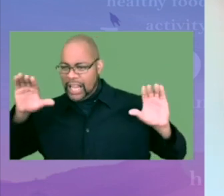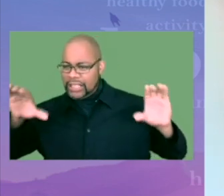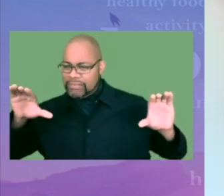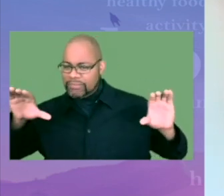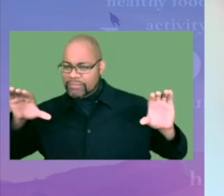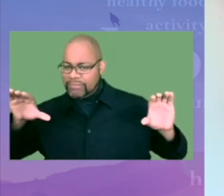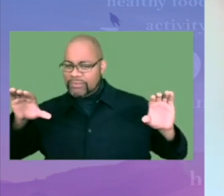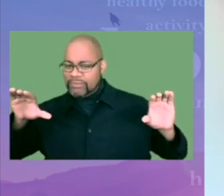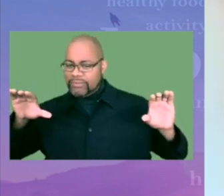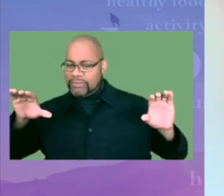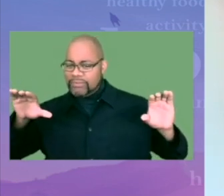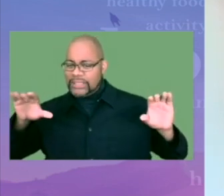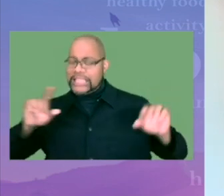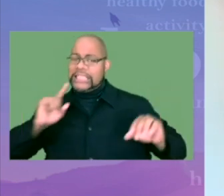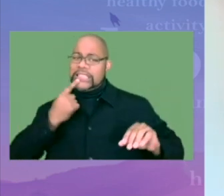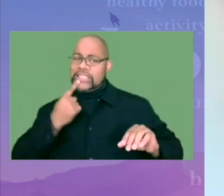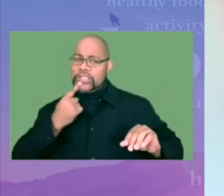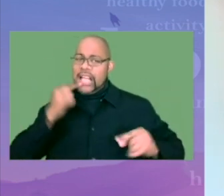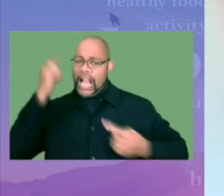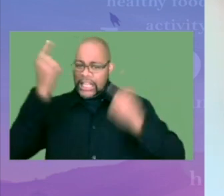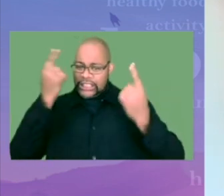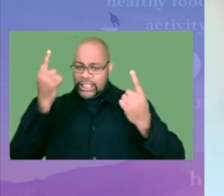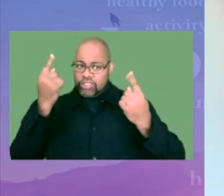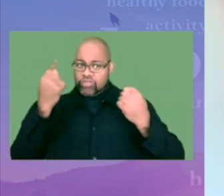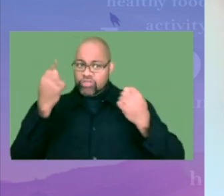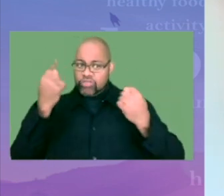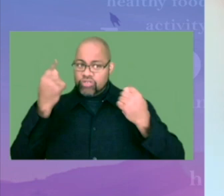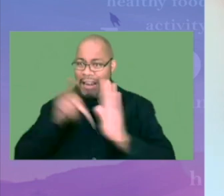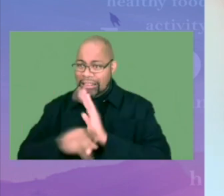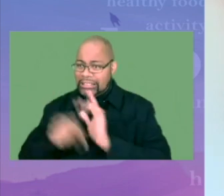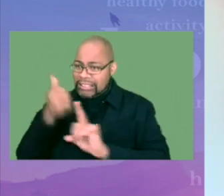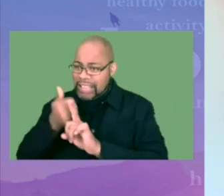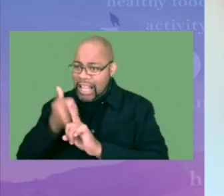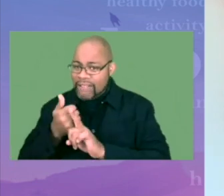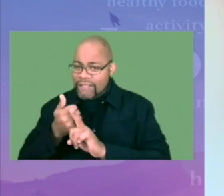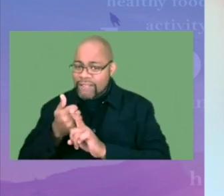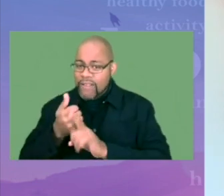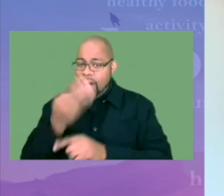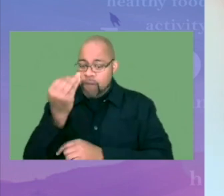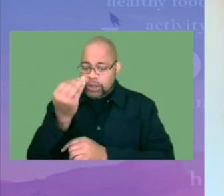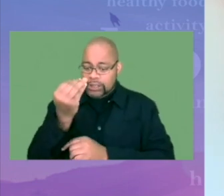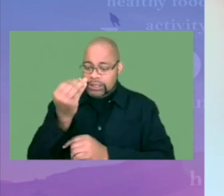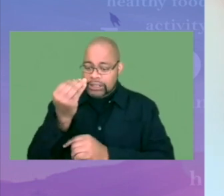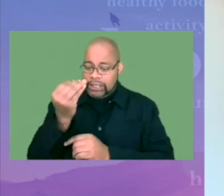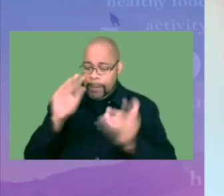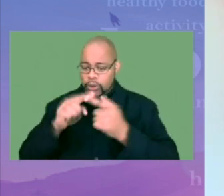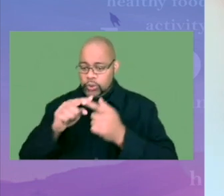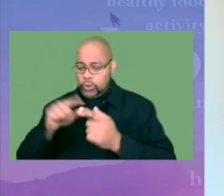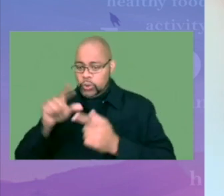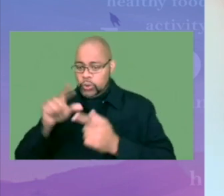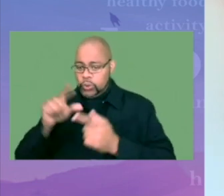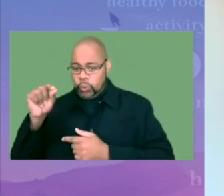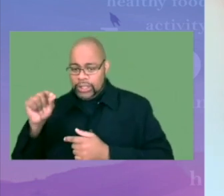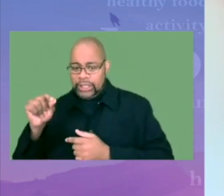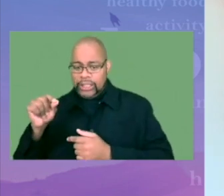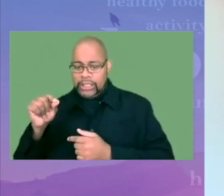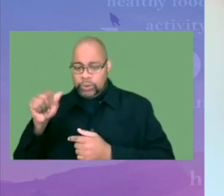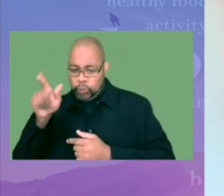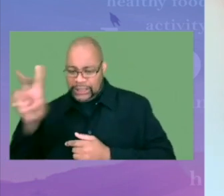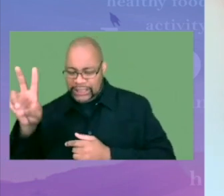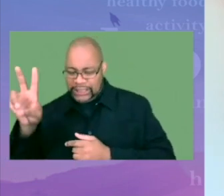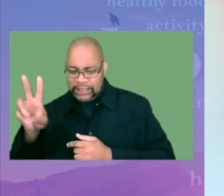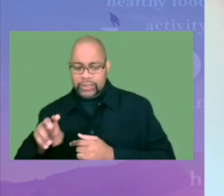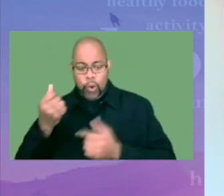53 percent. That they seriously considered attempting suicide, 14 versus 26